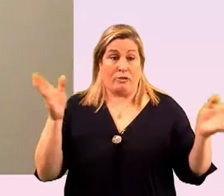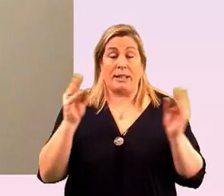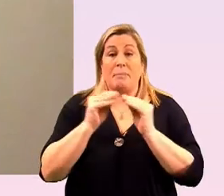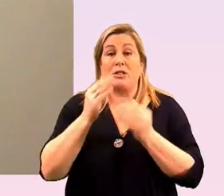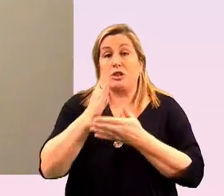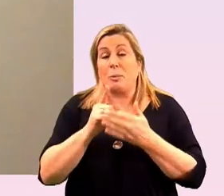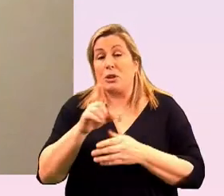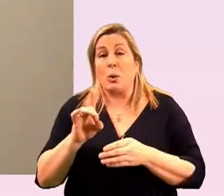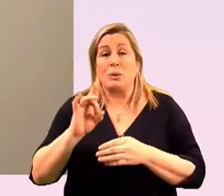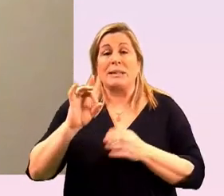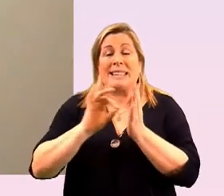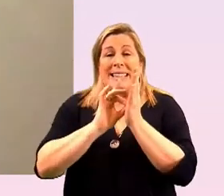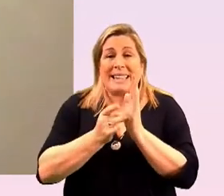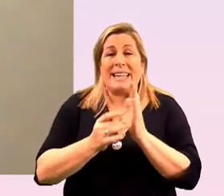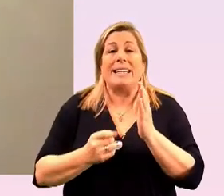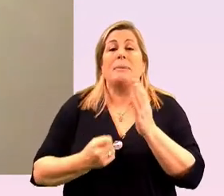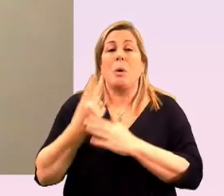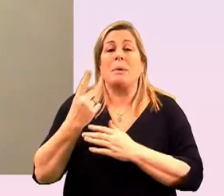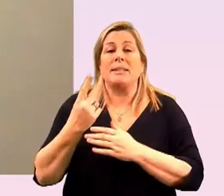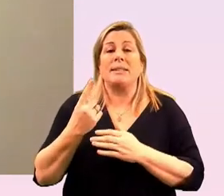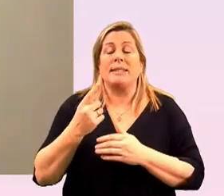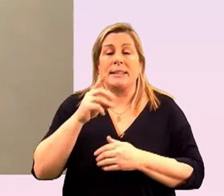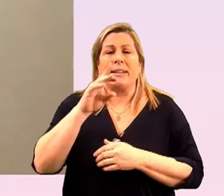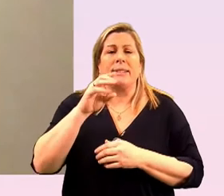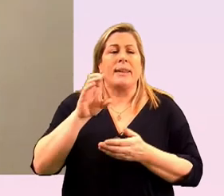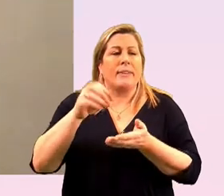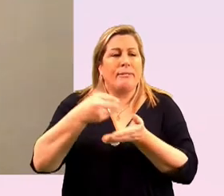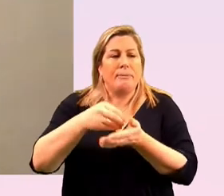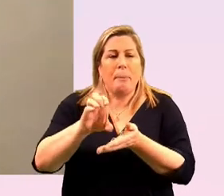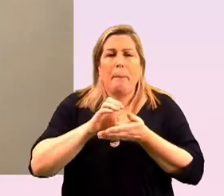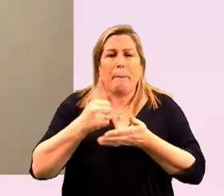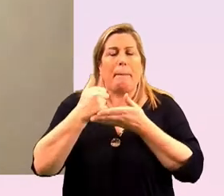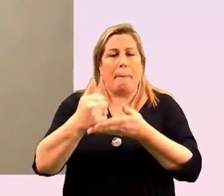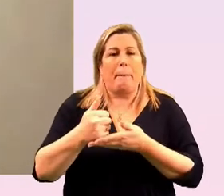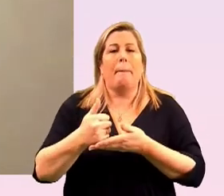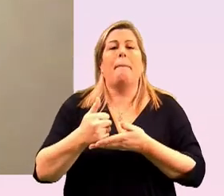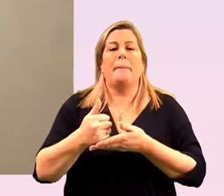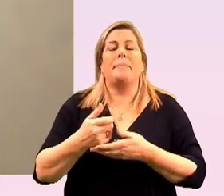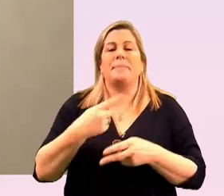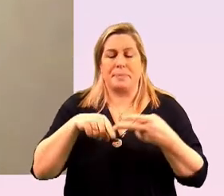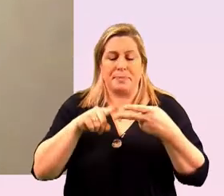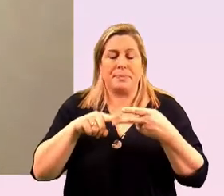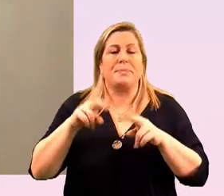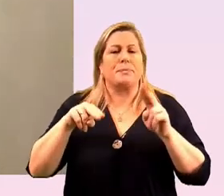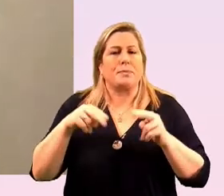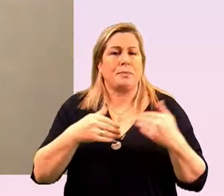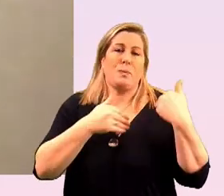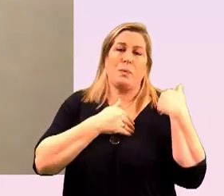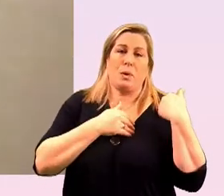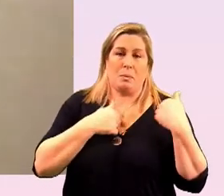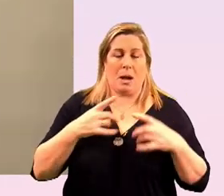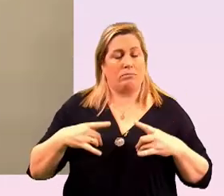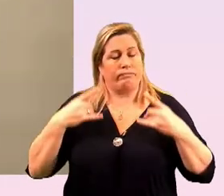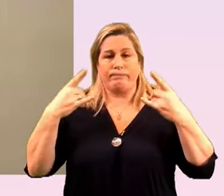key moments that philanthropy um uh supported and i come to it then in the the new role that i have the privilege to